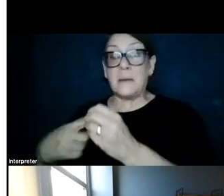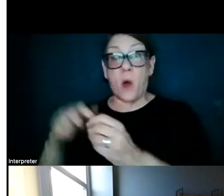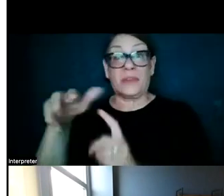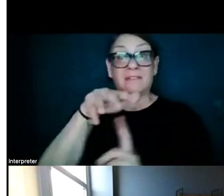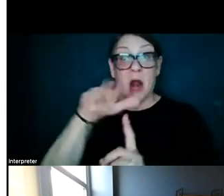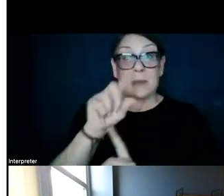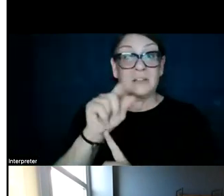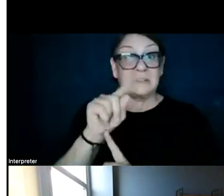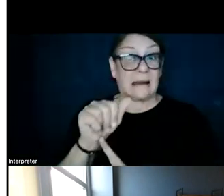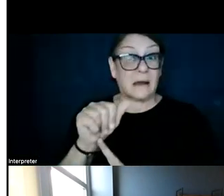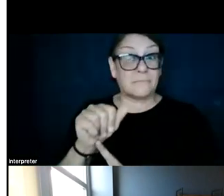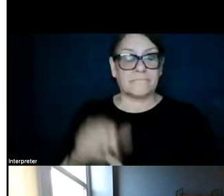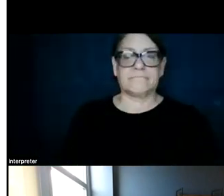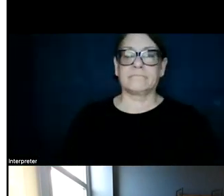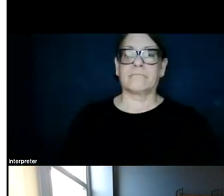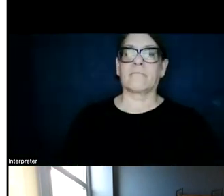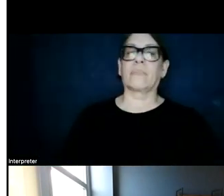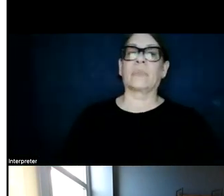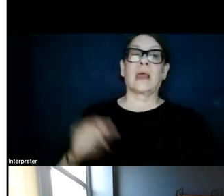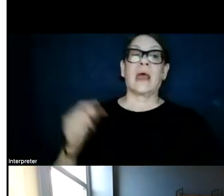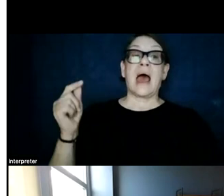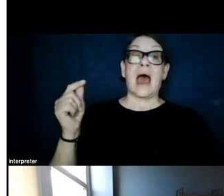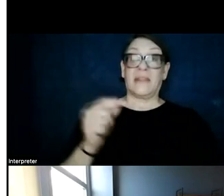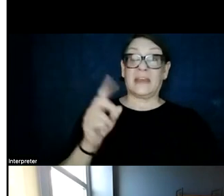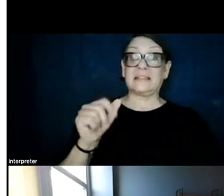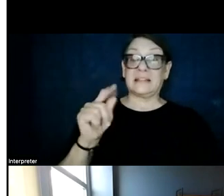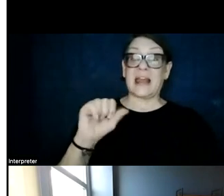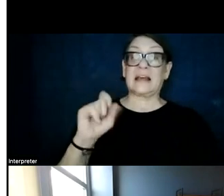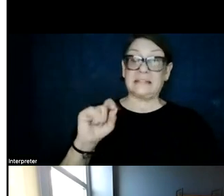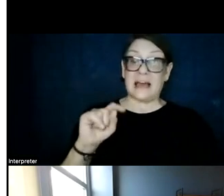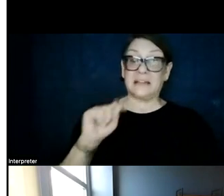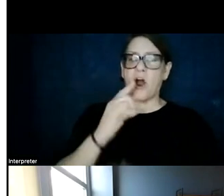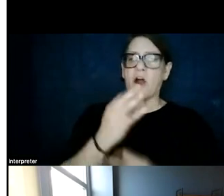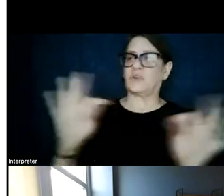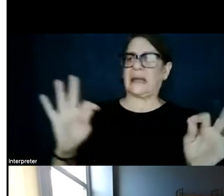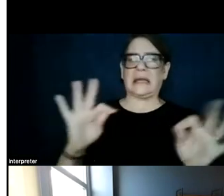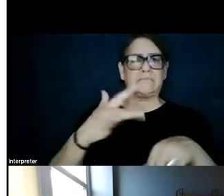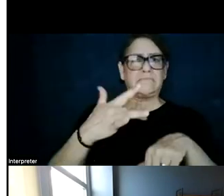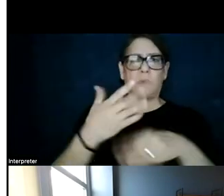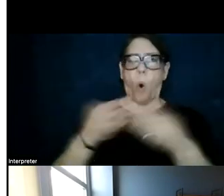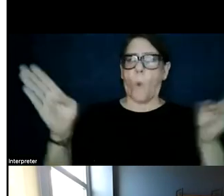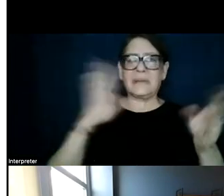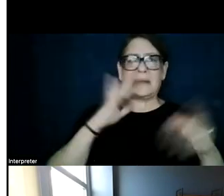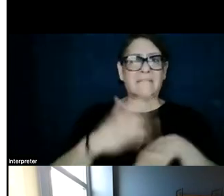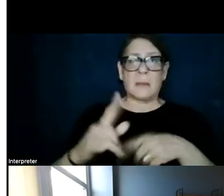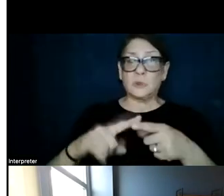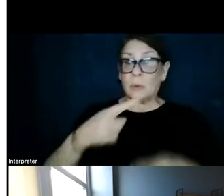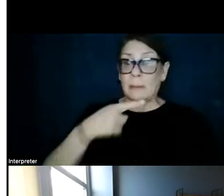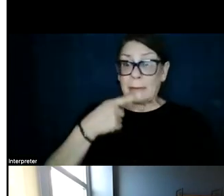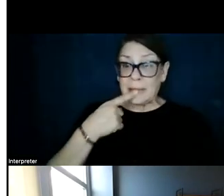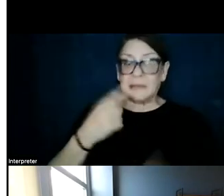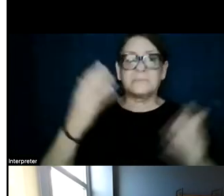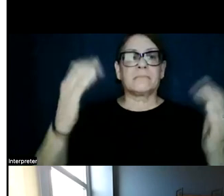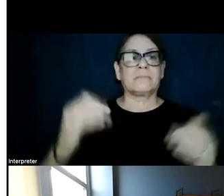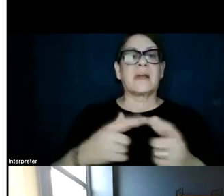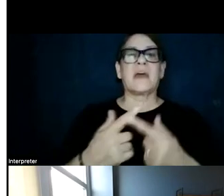And these data sets, and aggregated forms are freely, openly available to the public. We then took